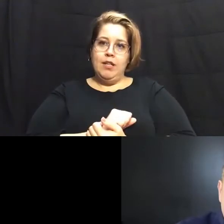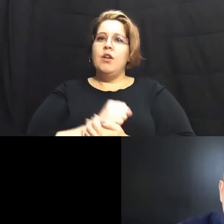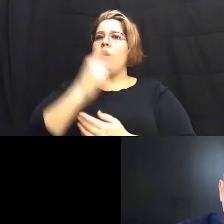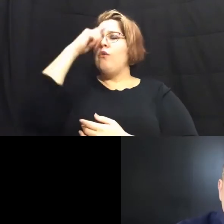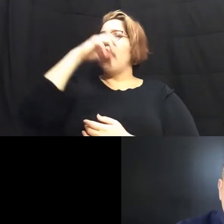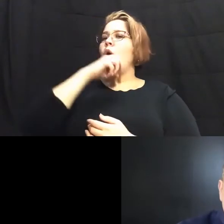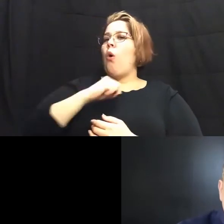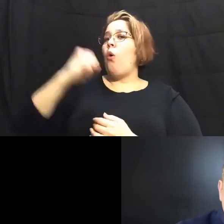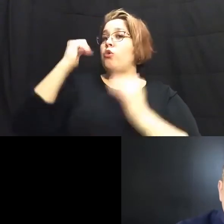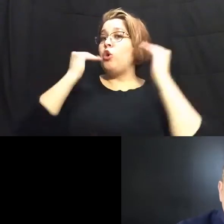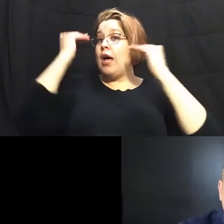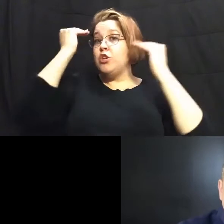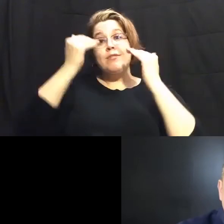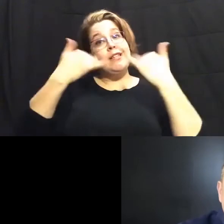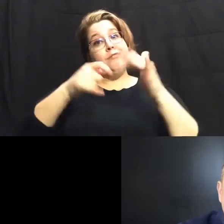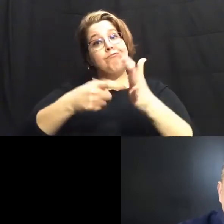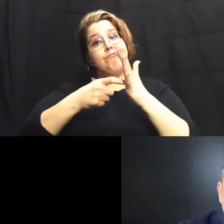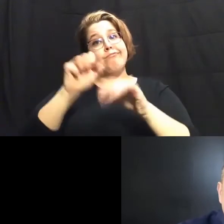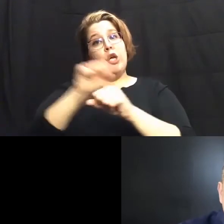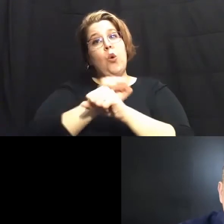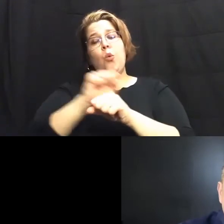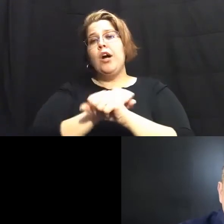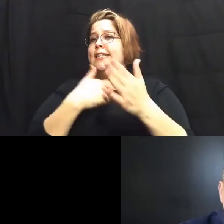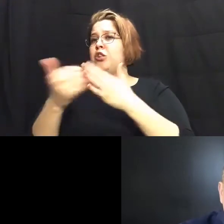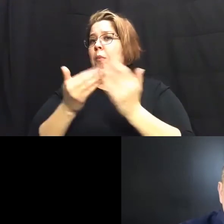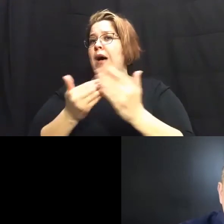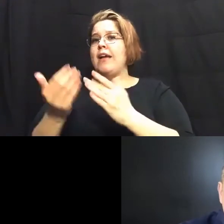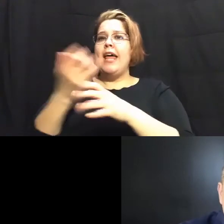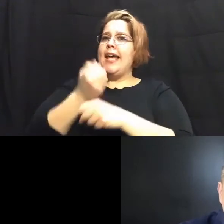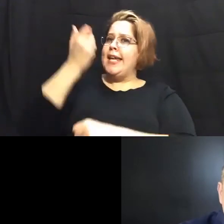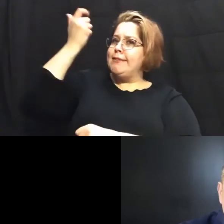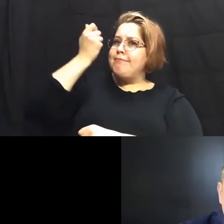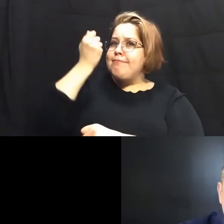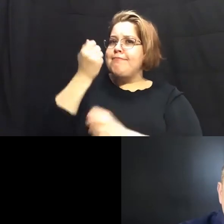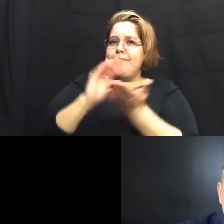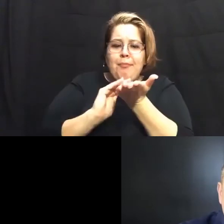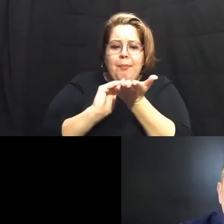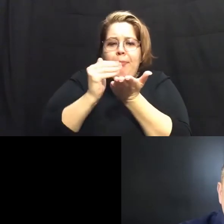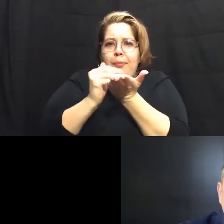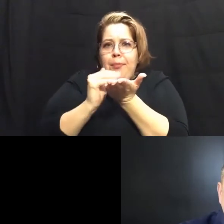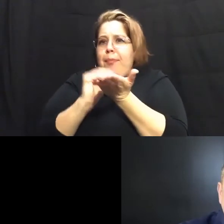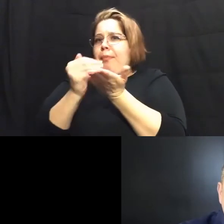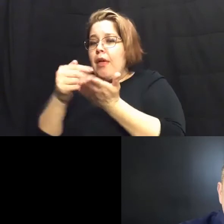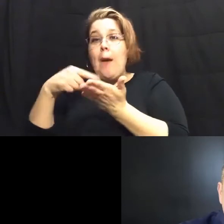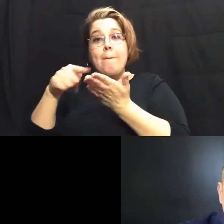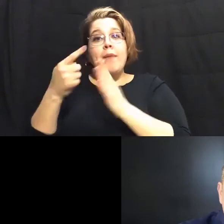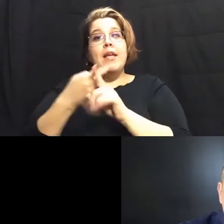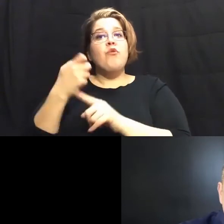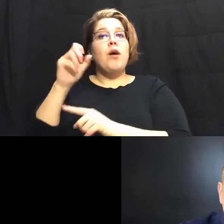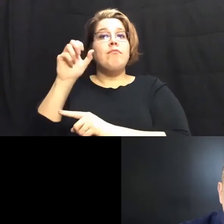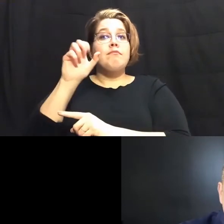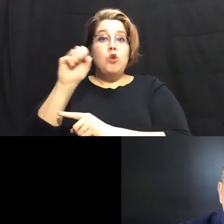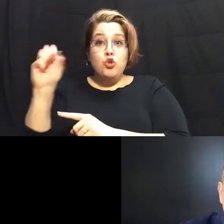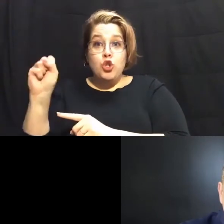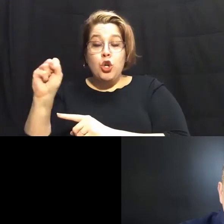adults who still have to work in spite of receiving just small um payments from social security and they